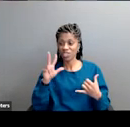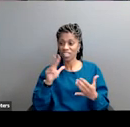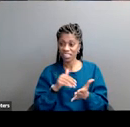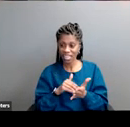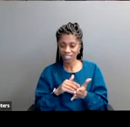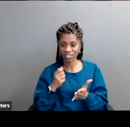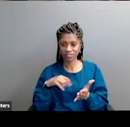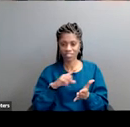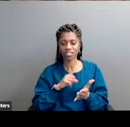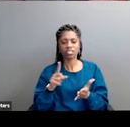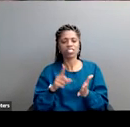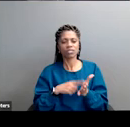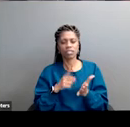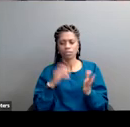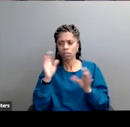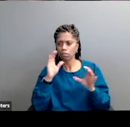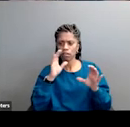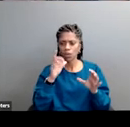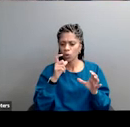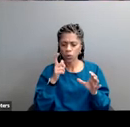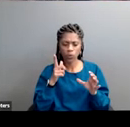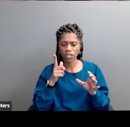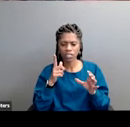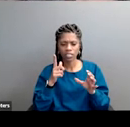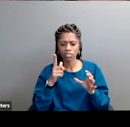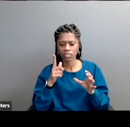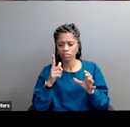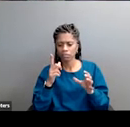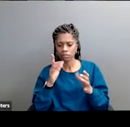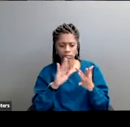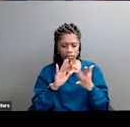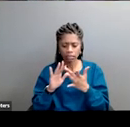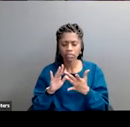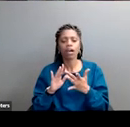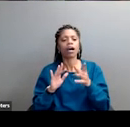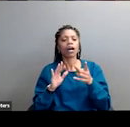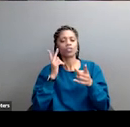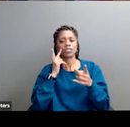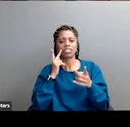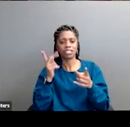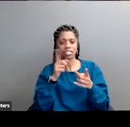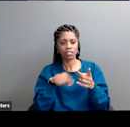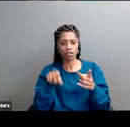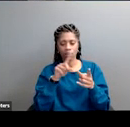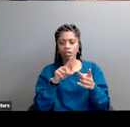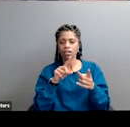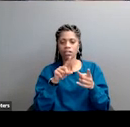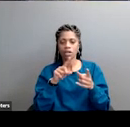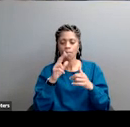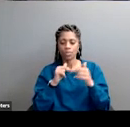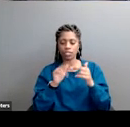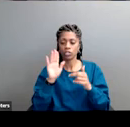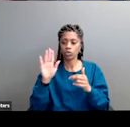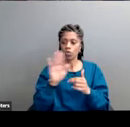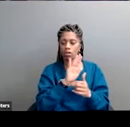sometimes you're looking for that needle in the haystack who else is working on fill in the blank or has as you can see here these circles are about building your